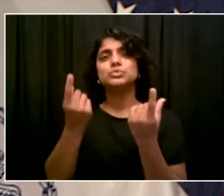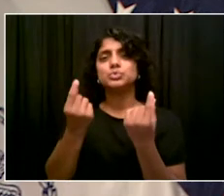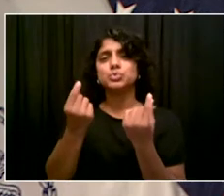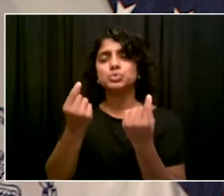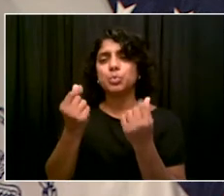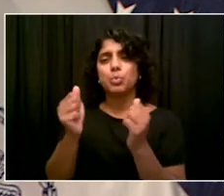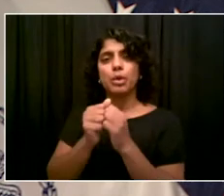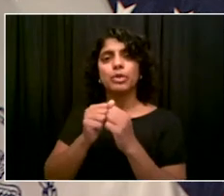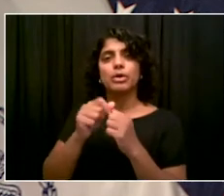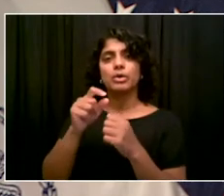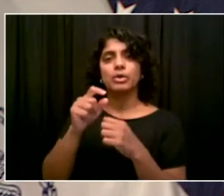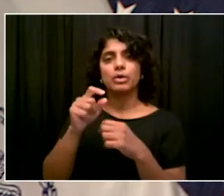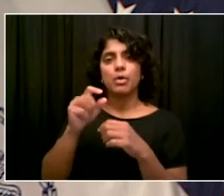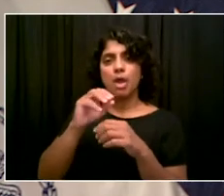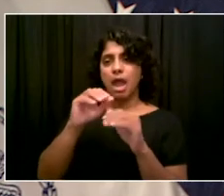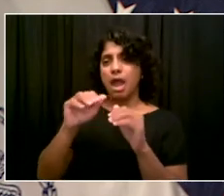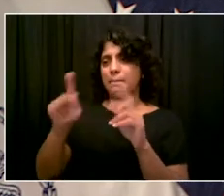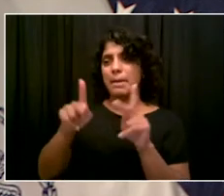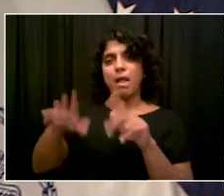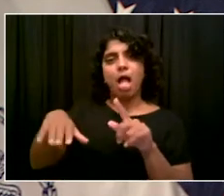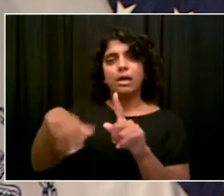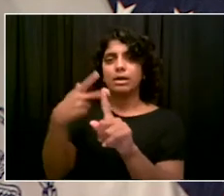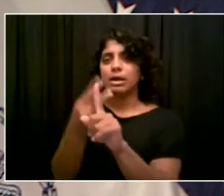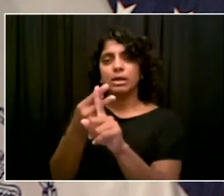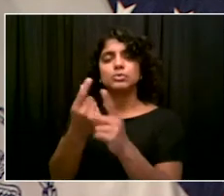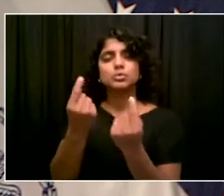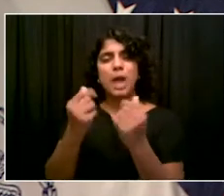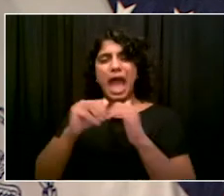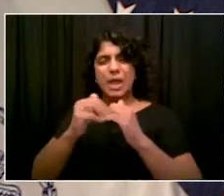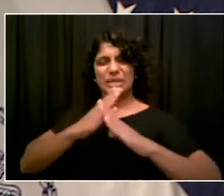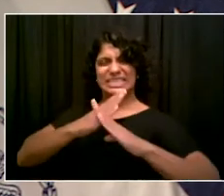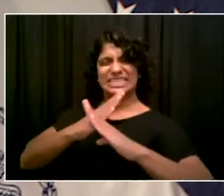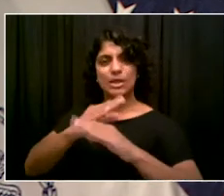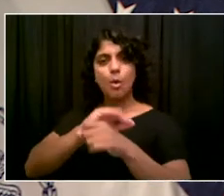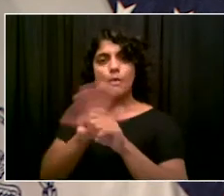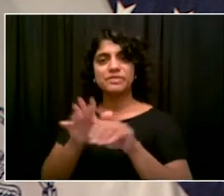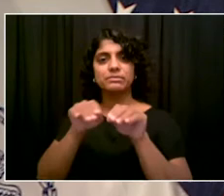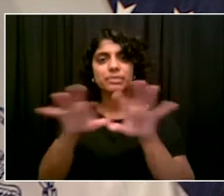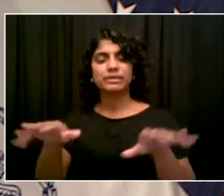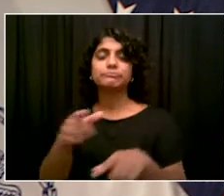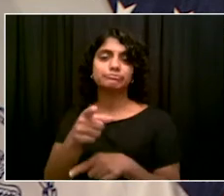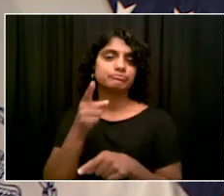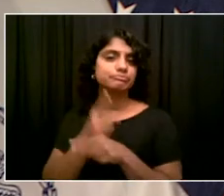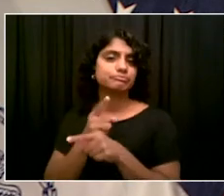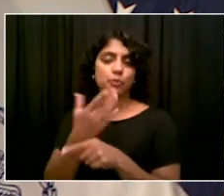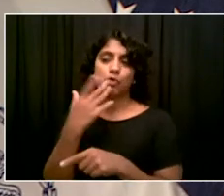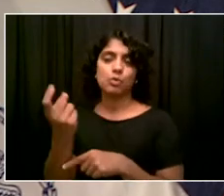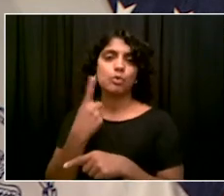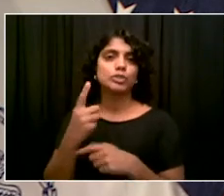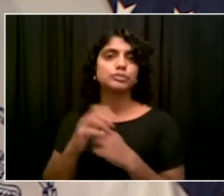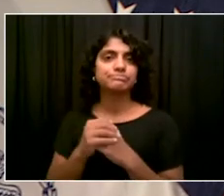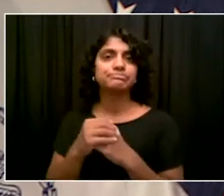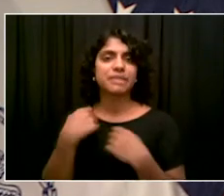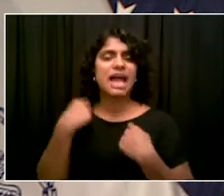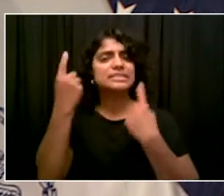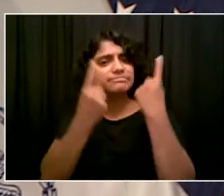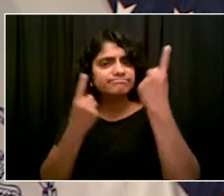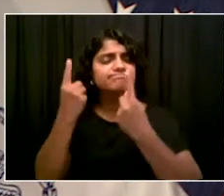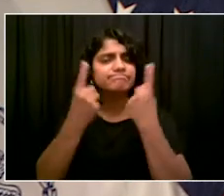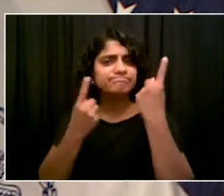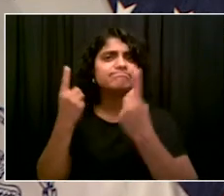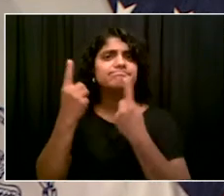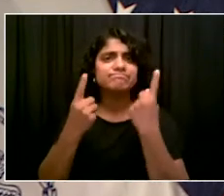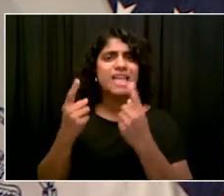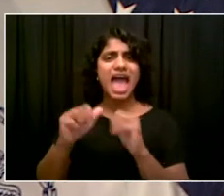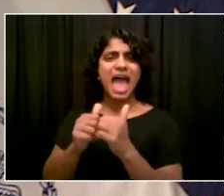as we go forward. I don't think right now we need a different tool because we see the most